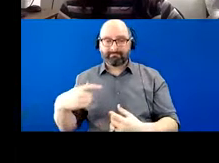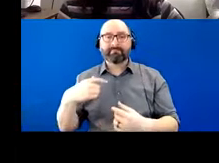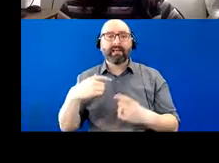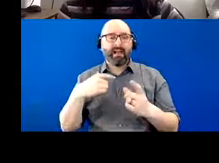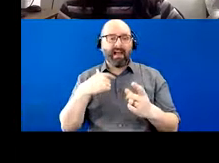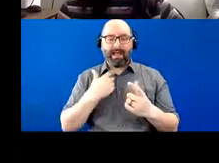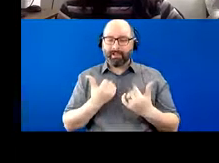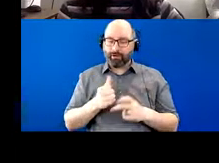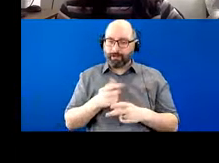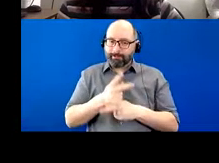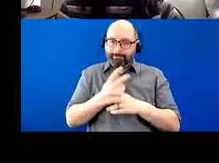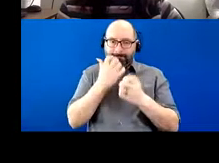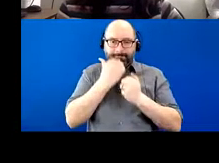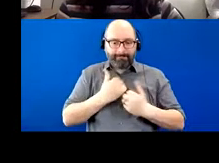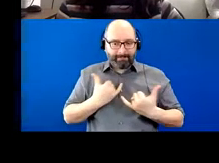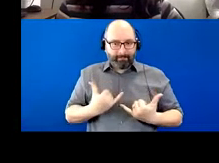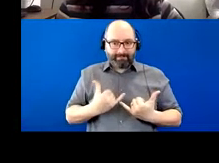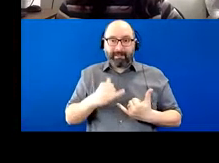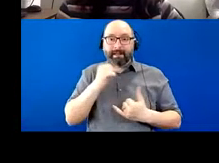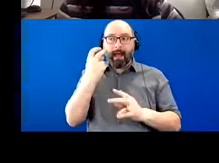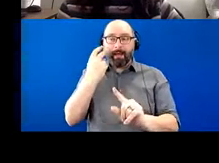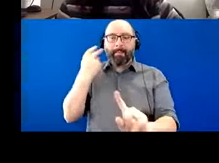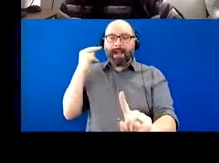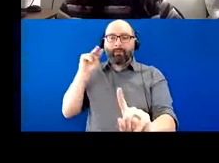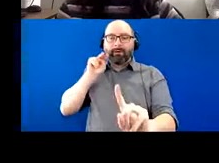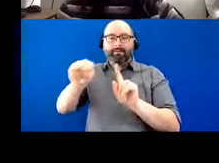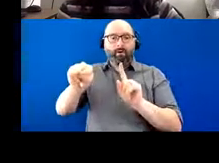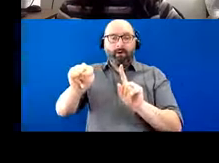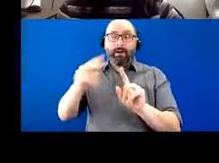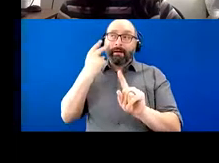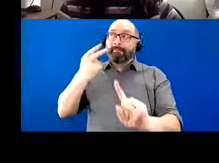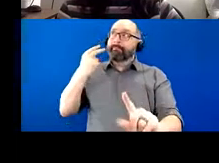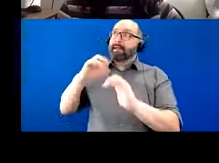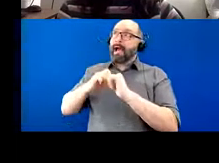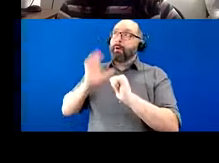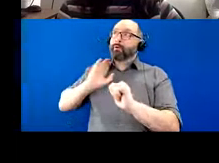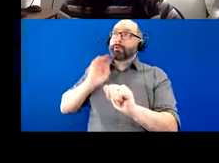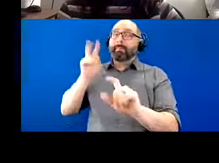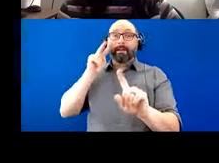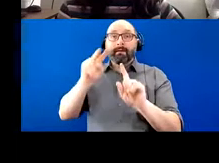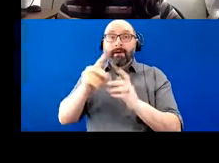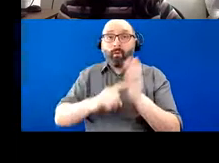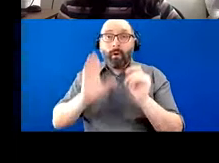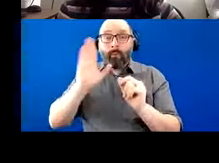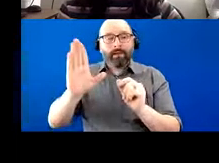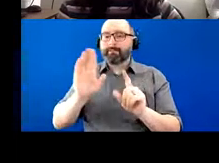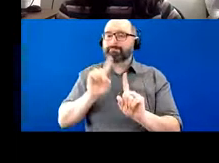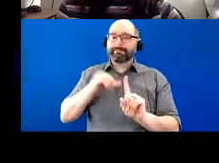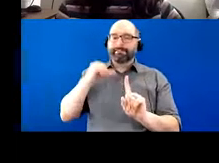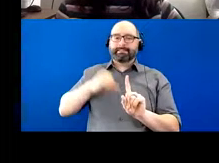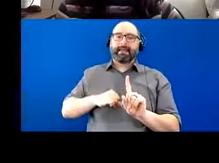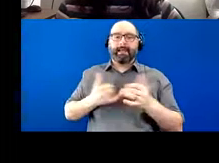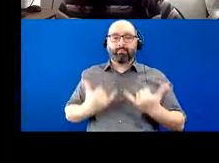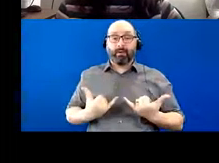the present, not going backward and forward in my mind about how it used to be and what is facing me in front. So, um,